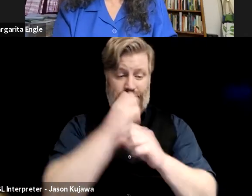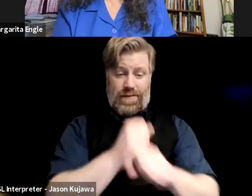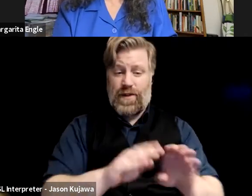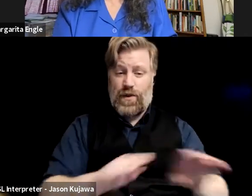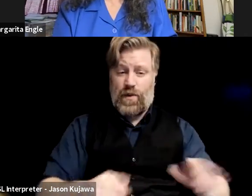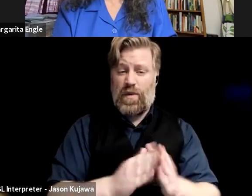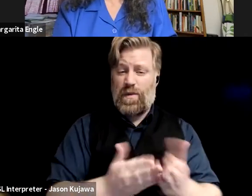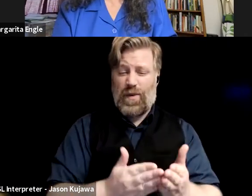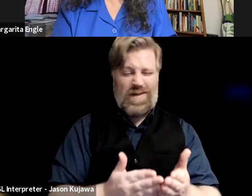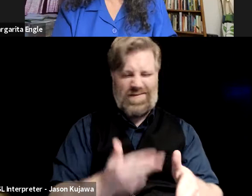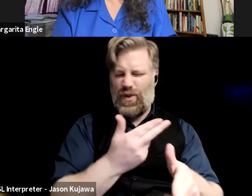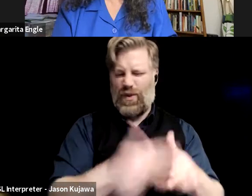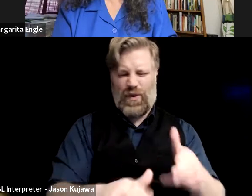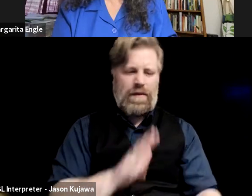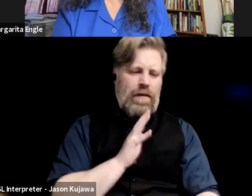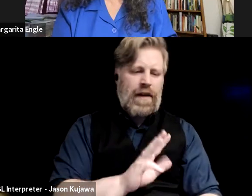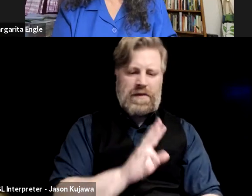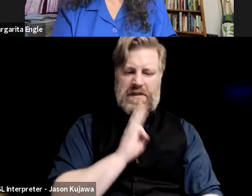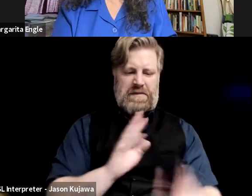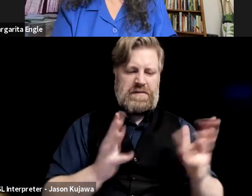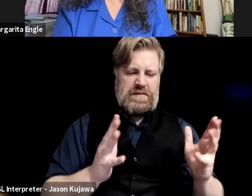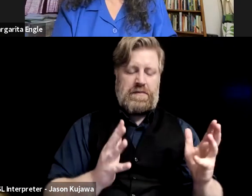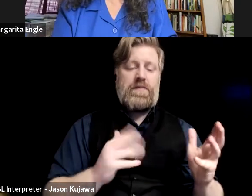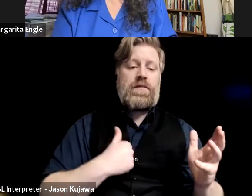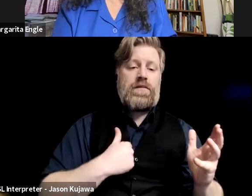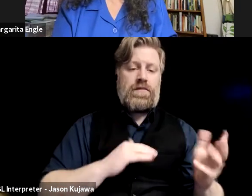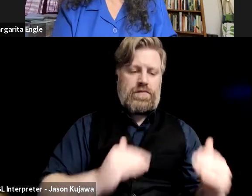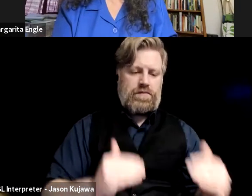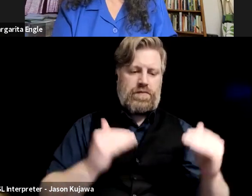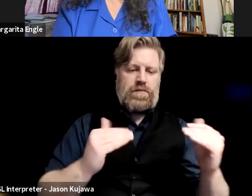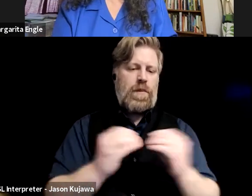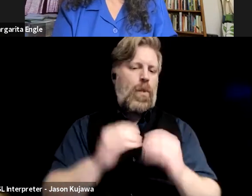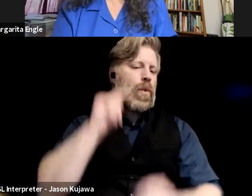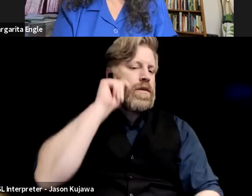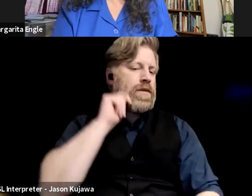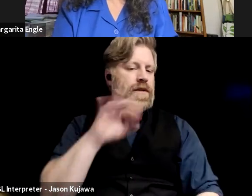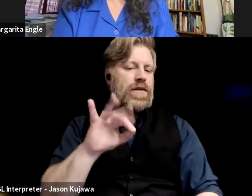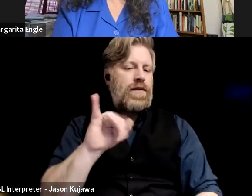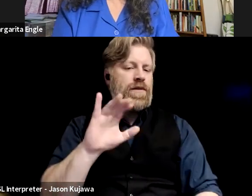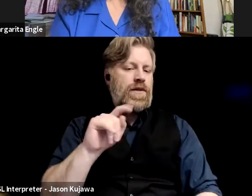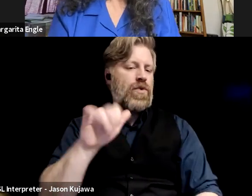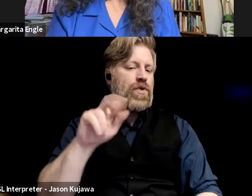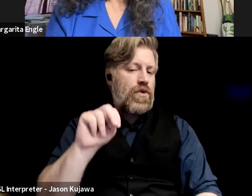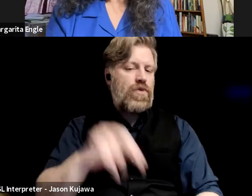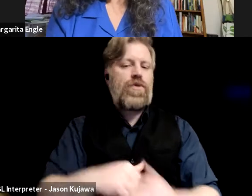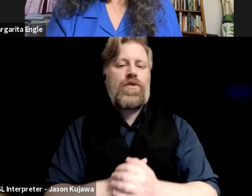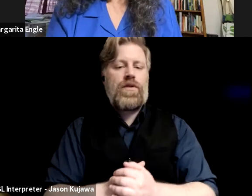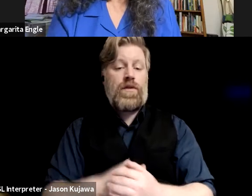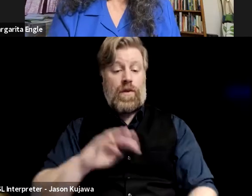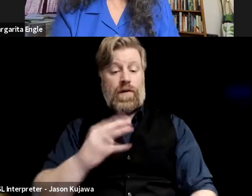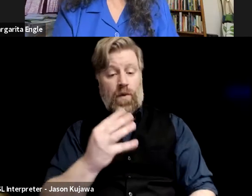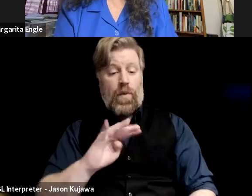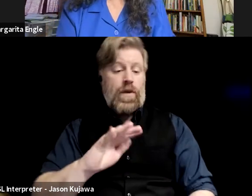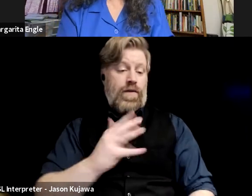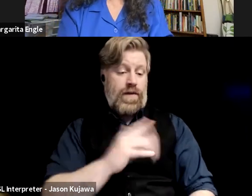six, and then I moved into, you know, juvenile fiction, and then by the time, you know, I was in fourth or fifth grade, um, I was